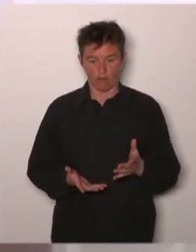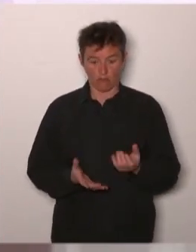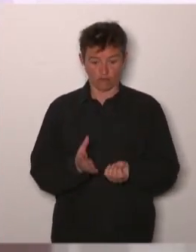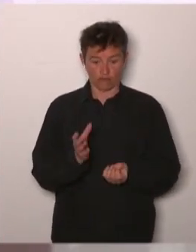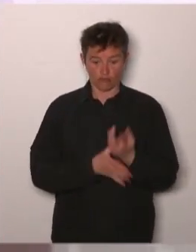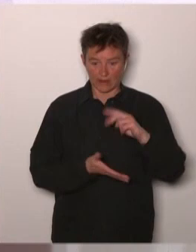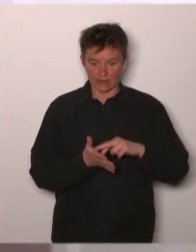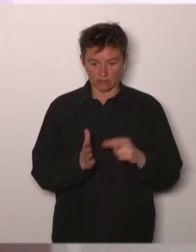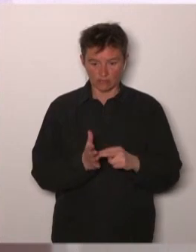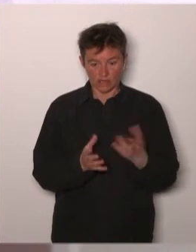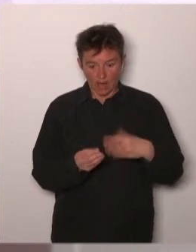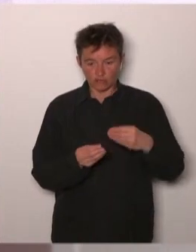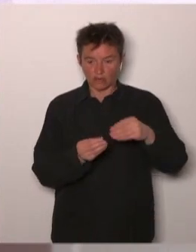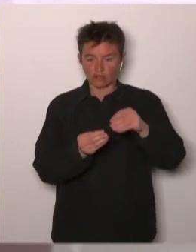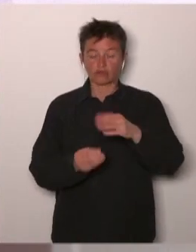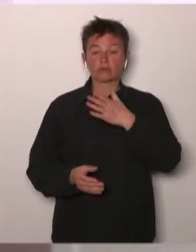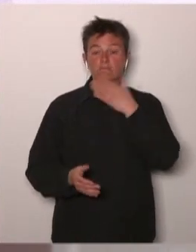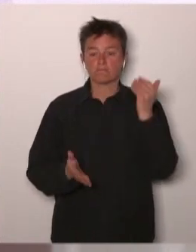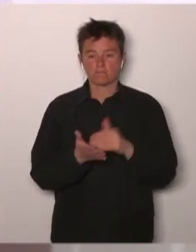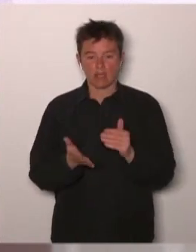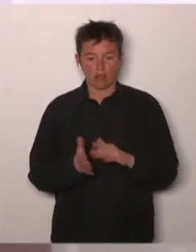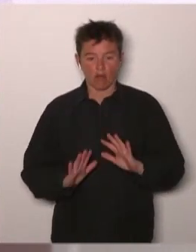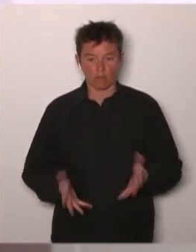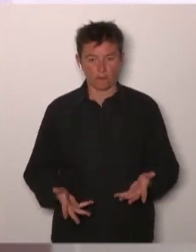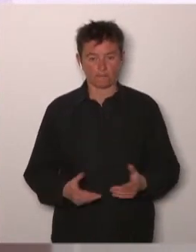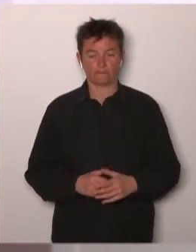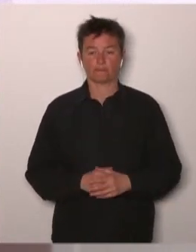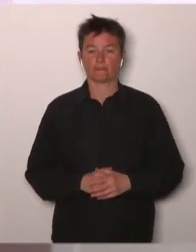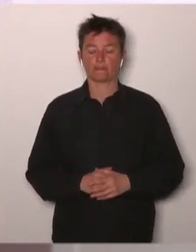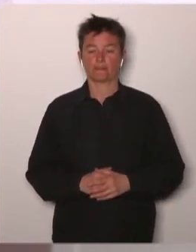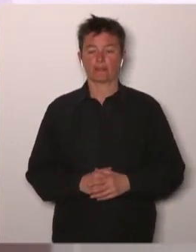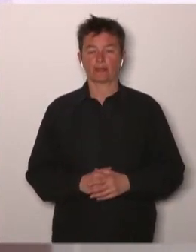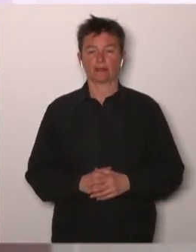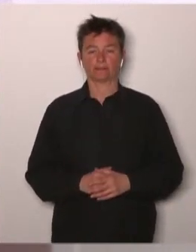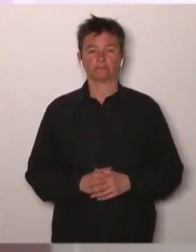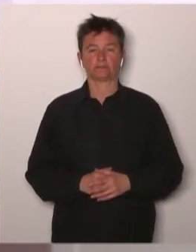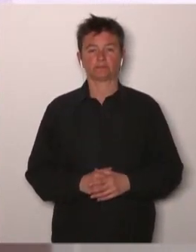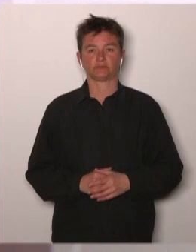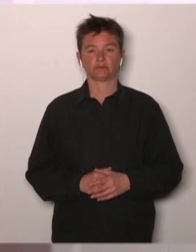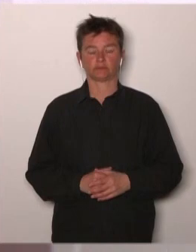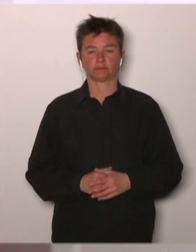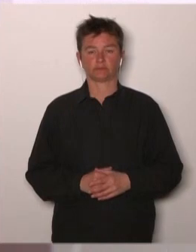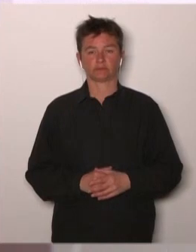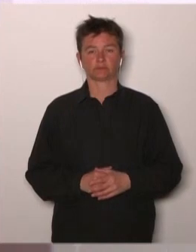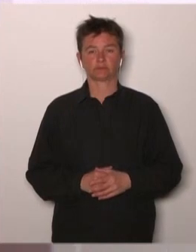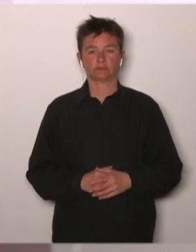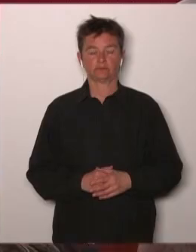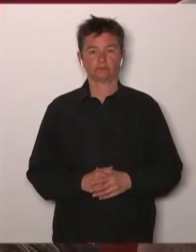optimally again in, I would say, multidisciplinary, scientific, and clinical agenda.